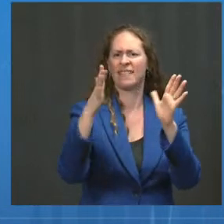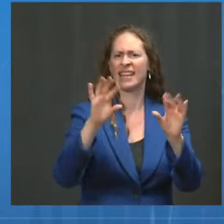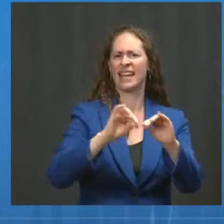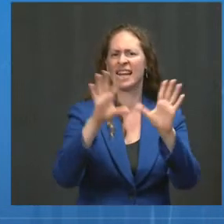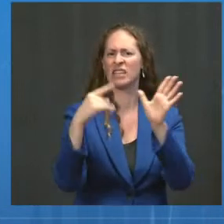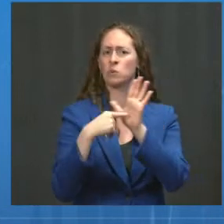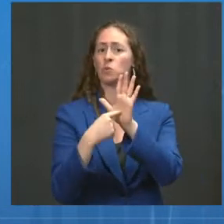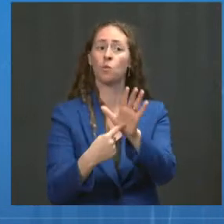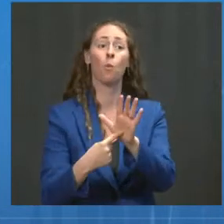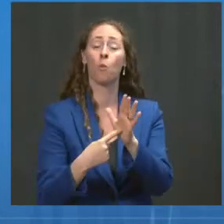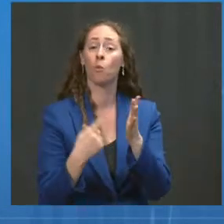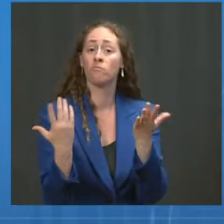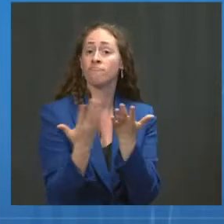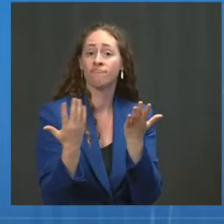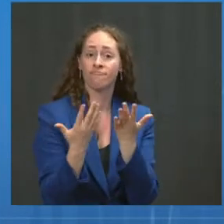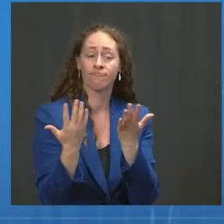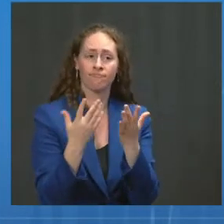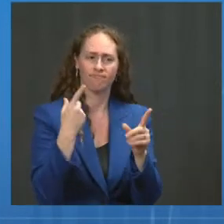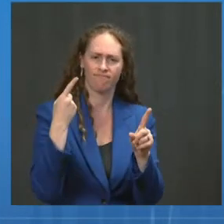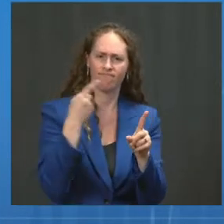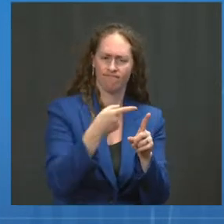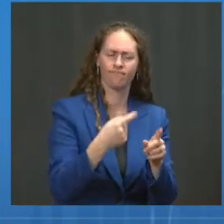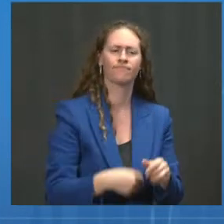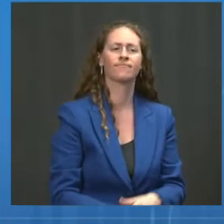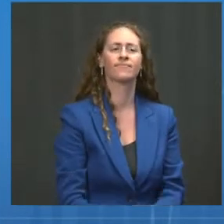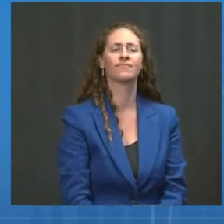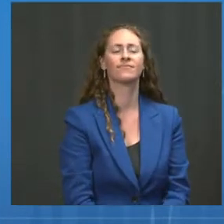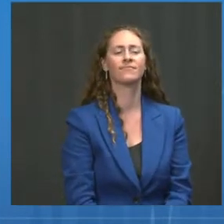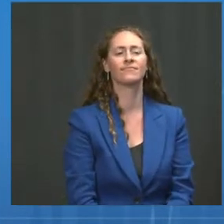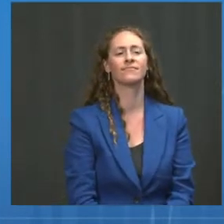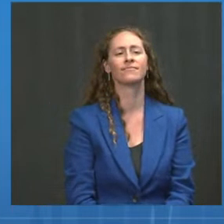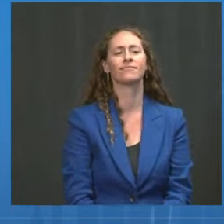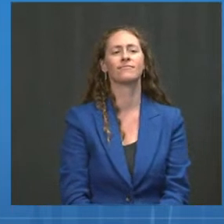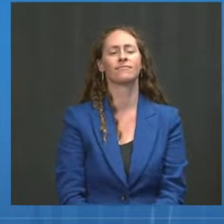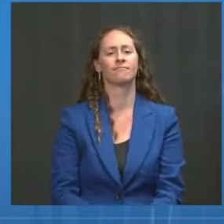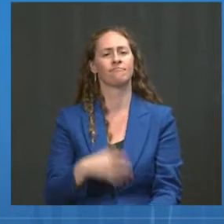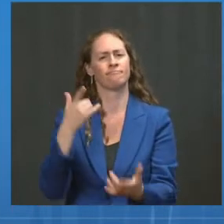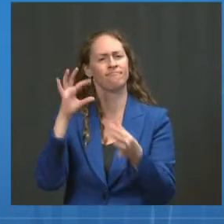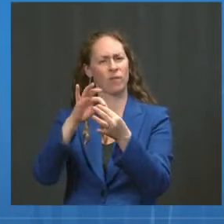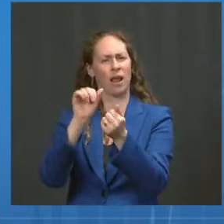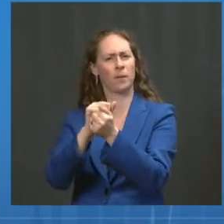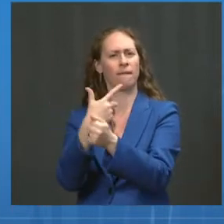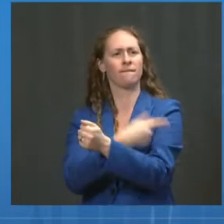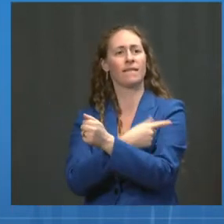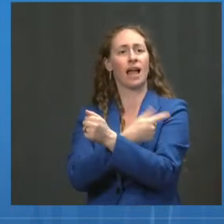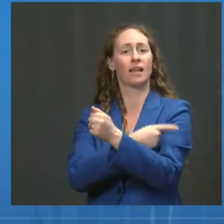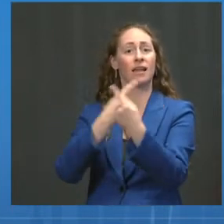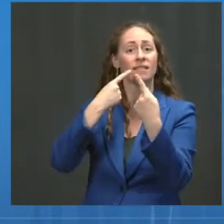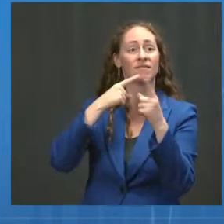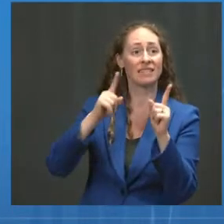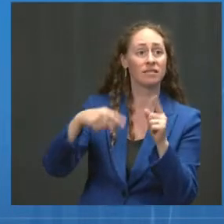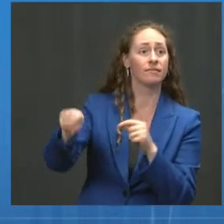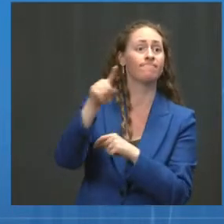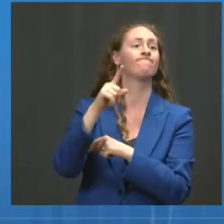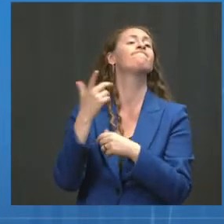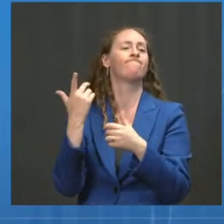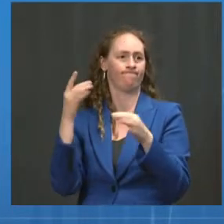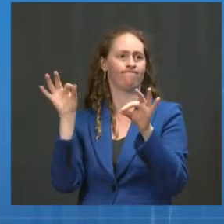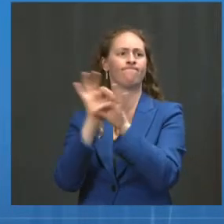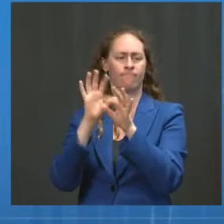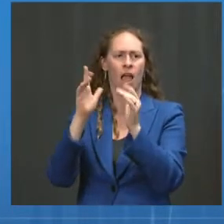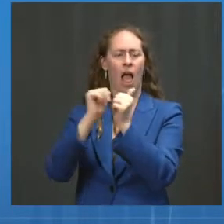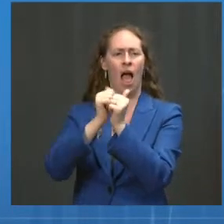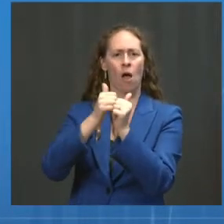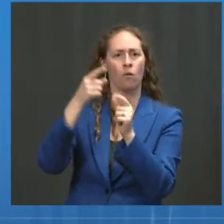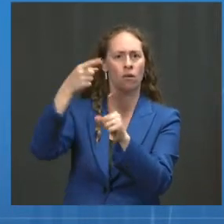is that a model of vaccine efficacy, in this case, based on the Moderna phase three child, showed